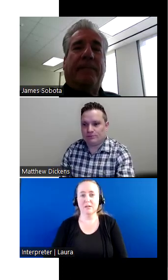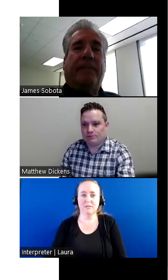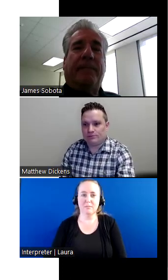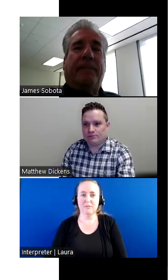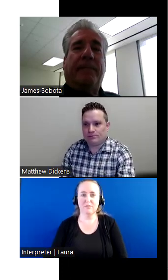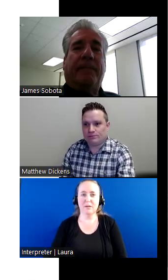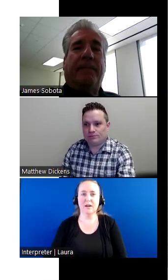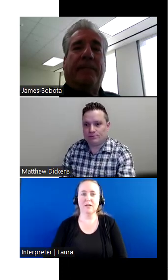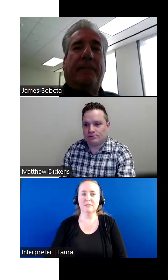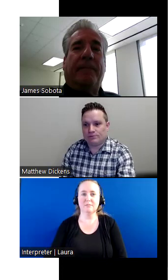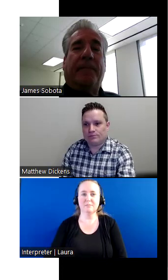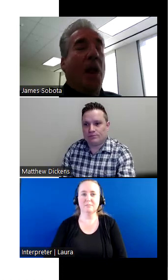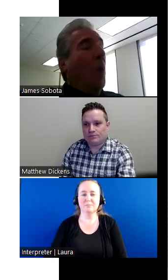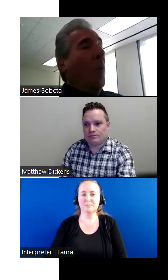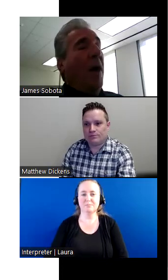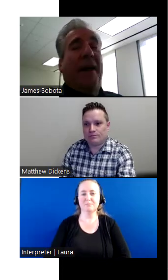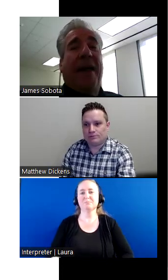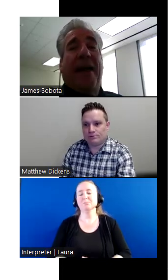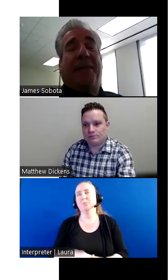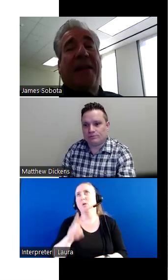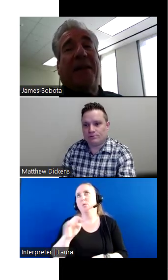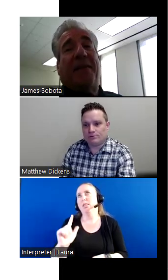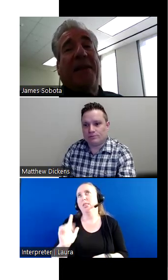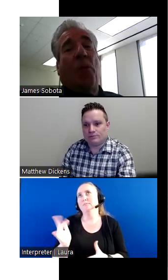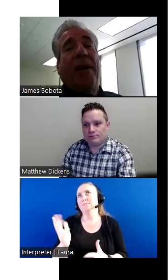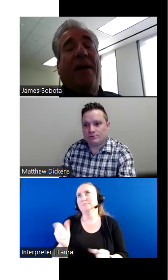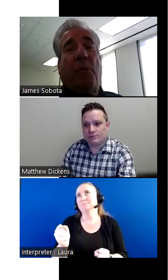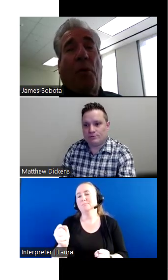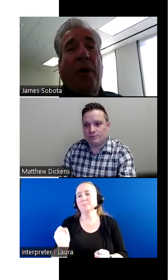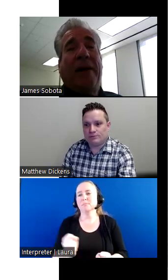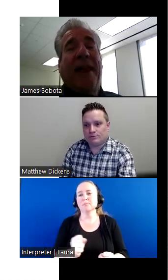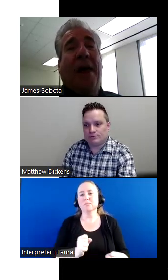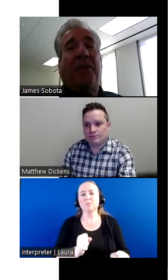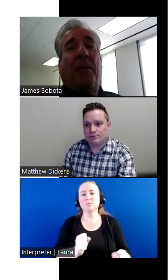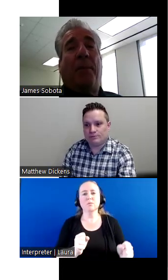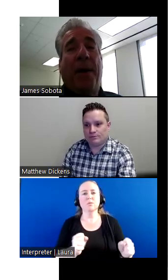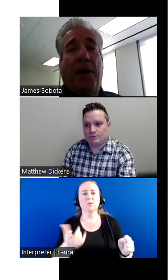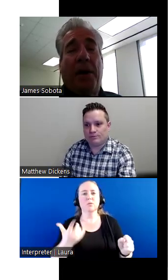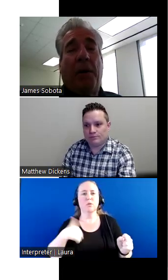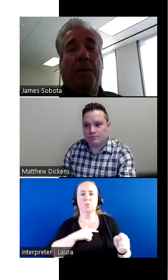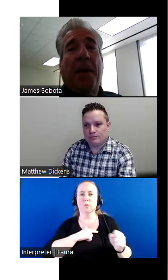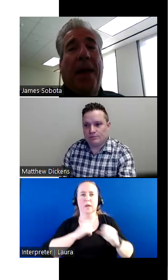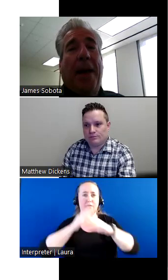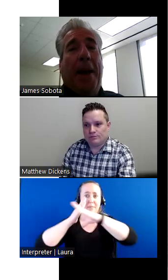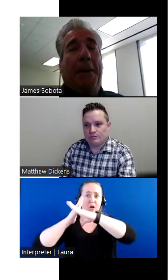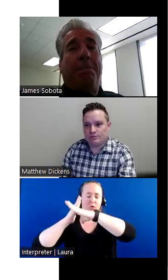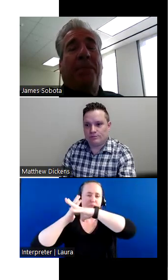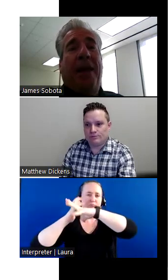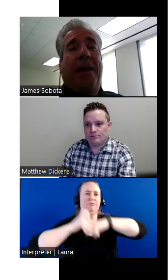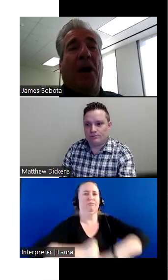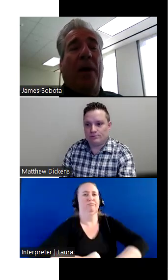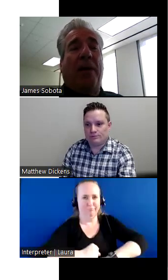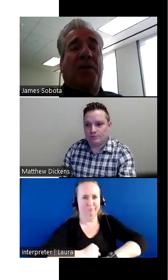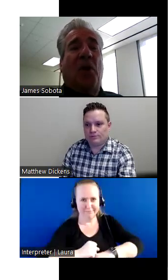that other benefits from interacting? Well, that's, you know, we have broken down the barrier. Um,